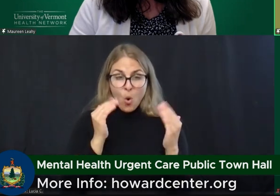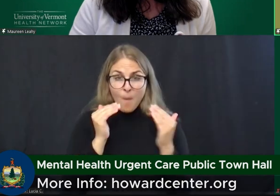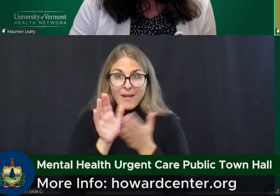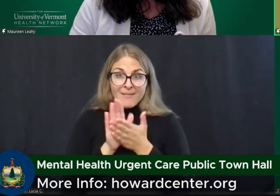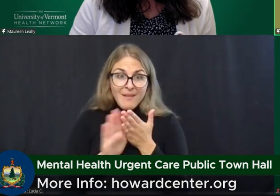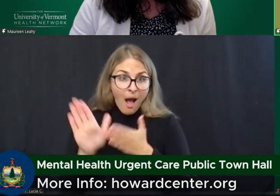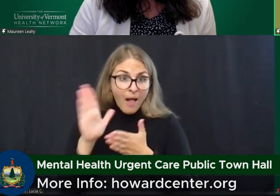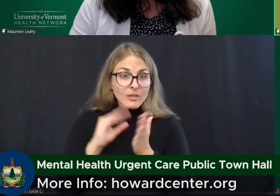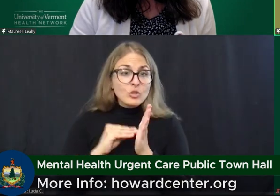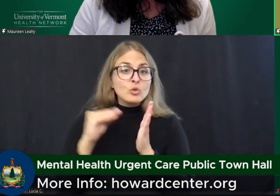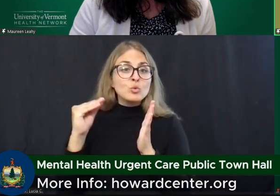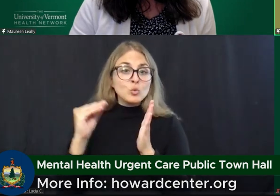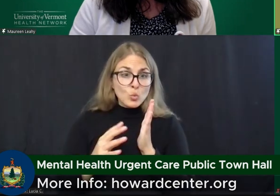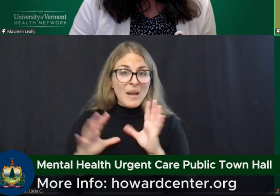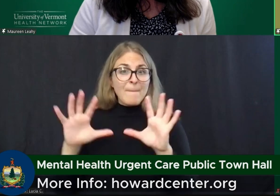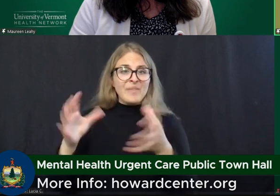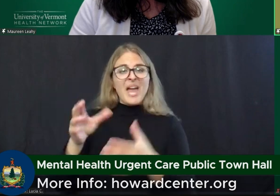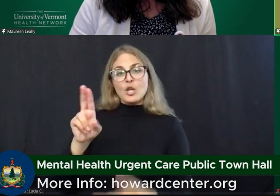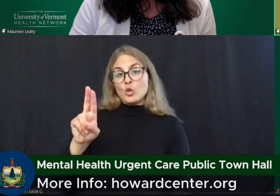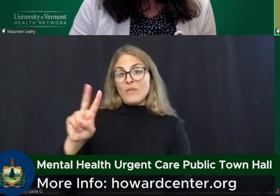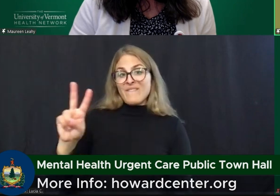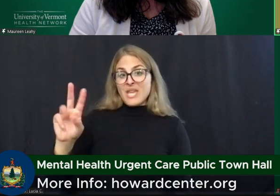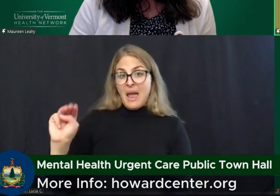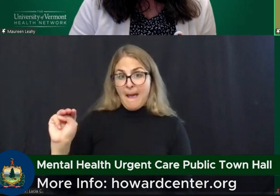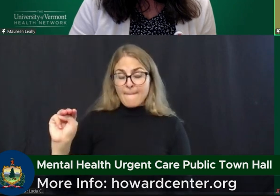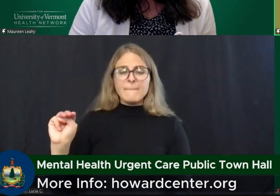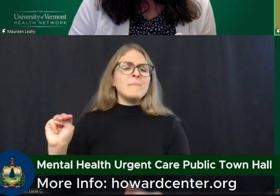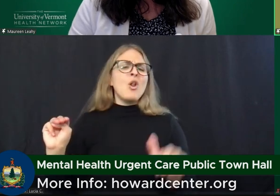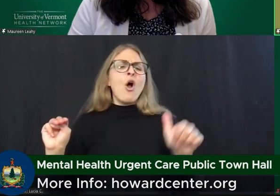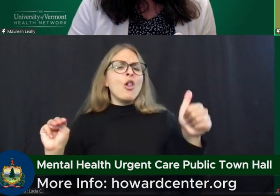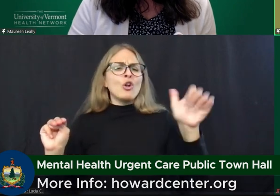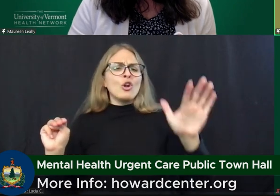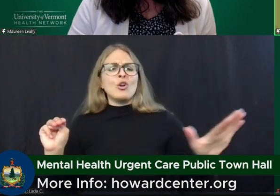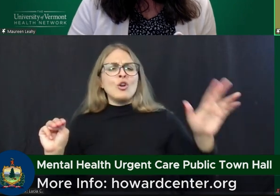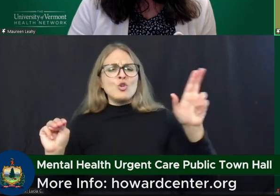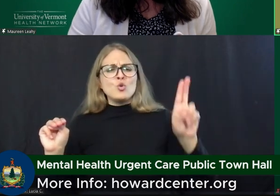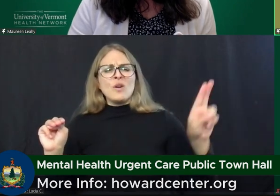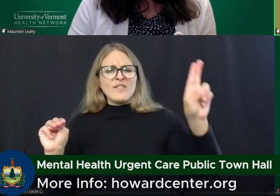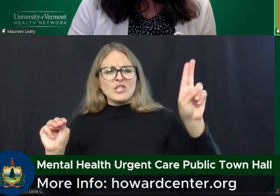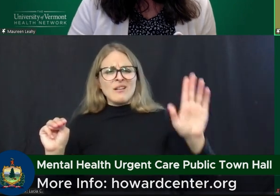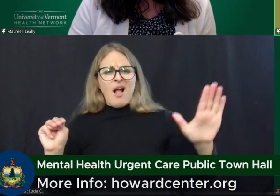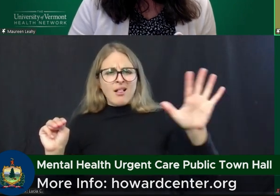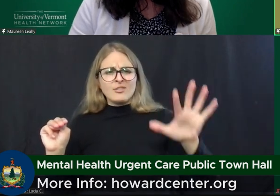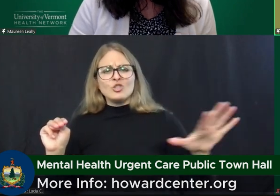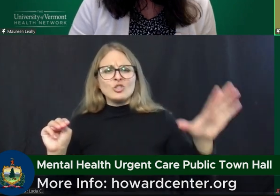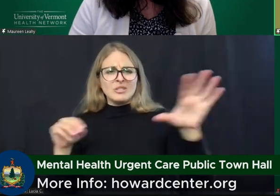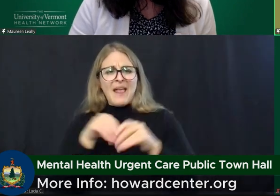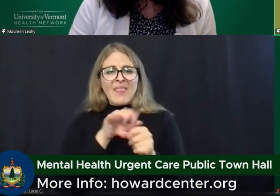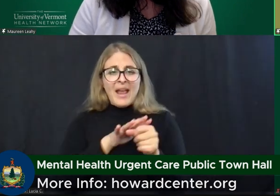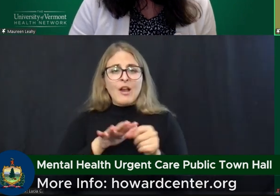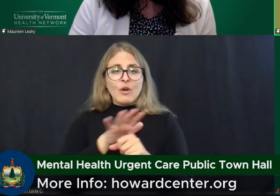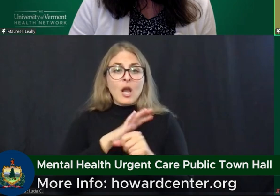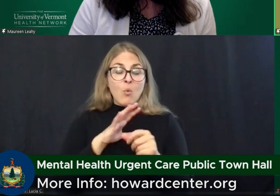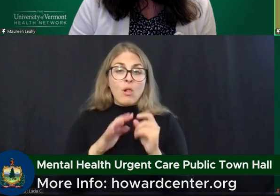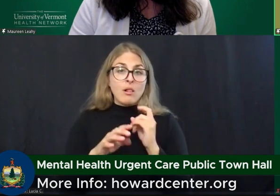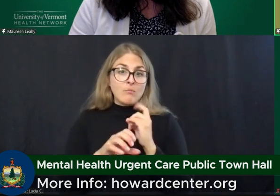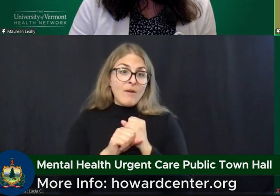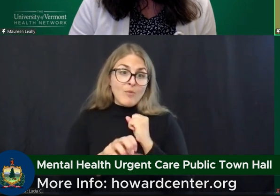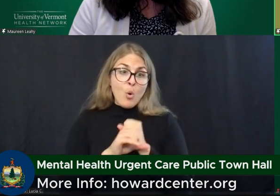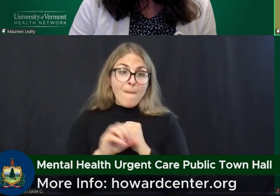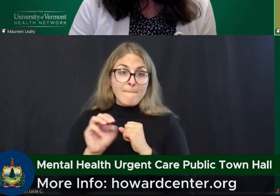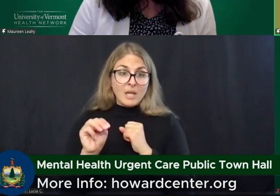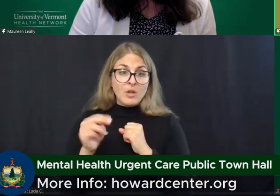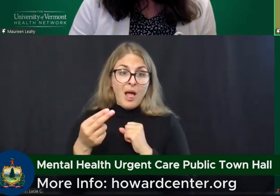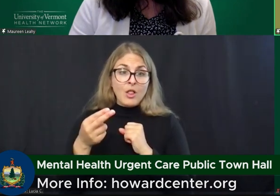population, not only at UVM, but other neighboring institutes of higher education will promote mental health urgent care